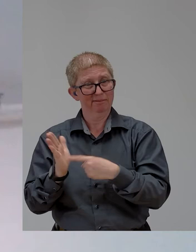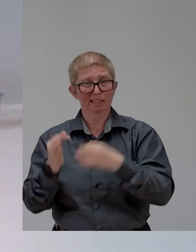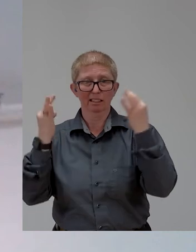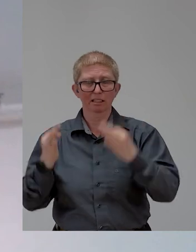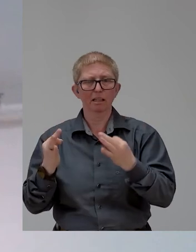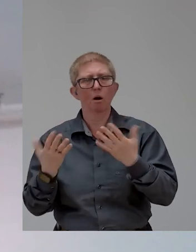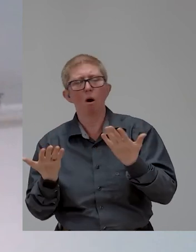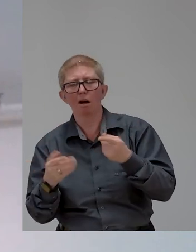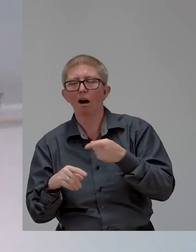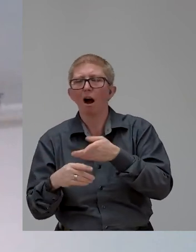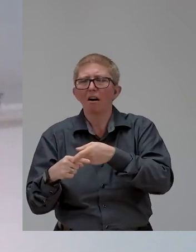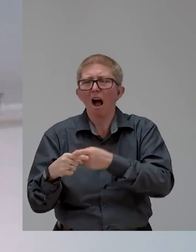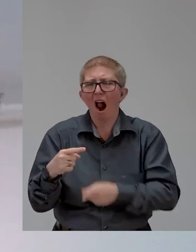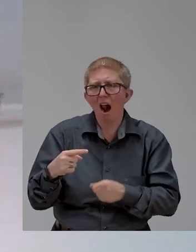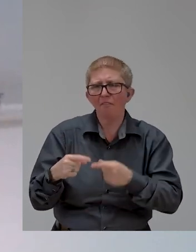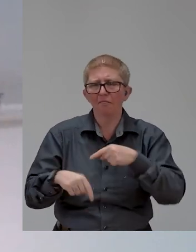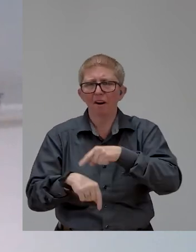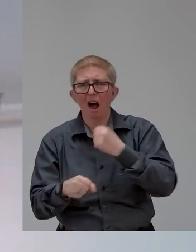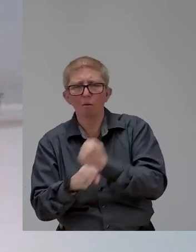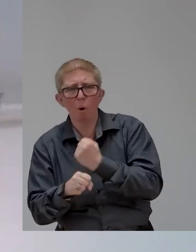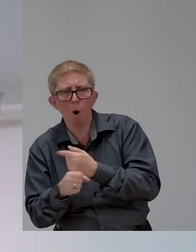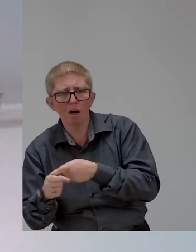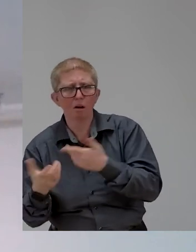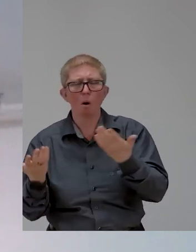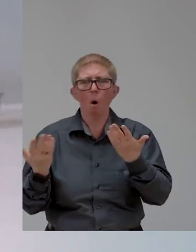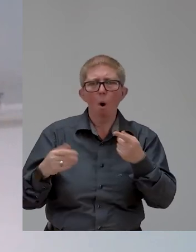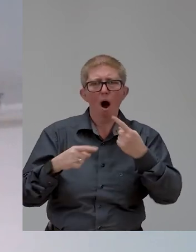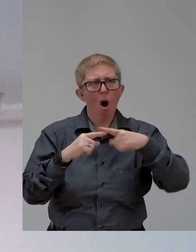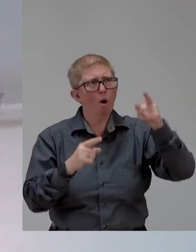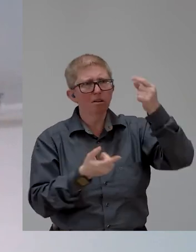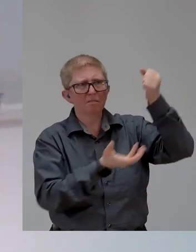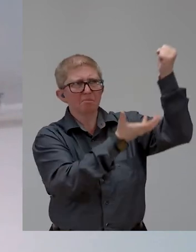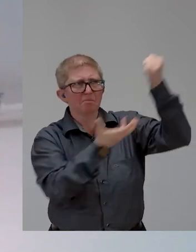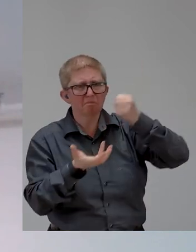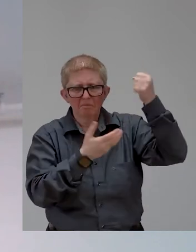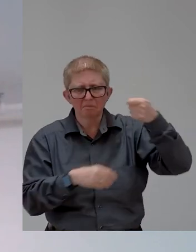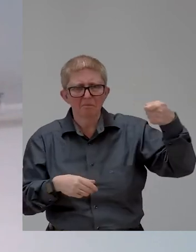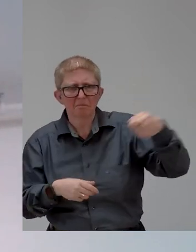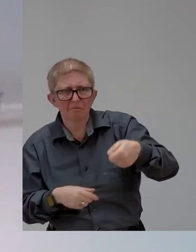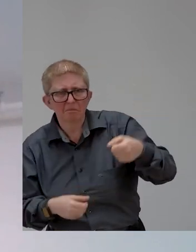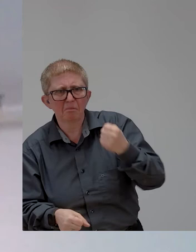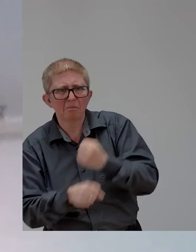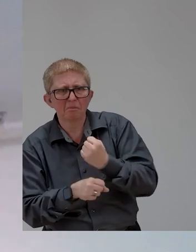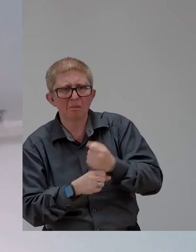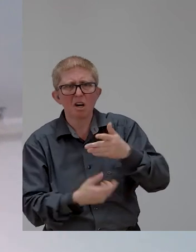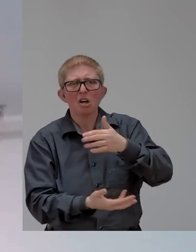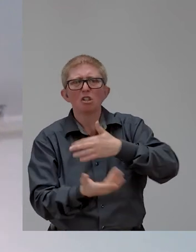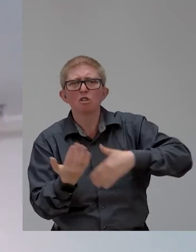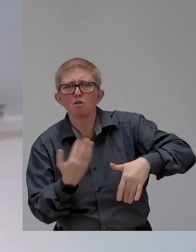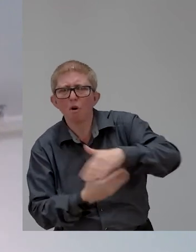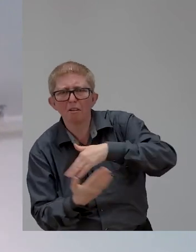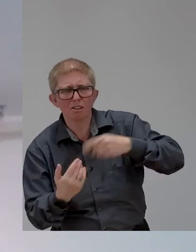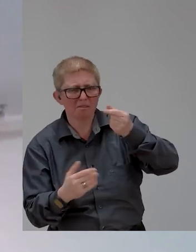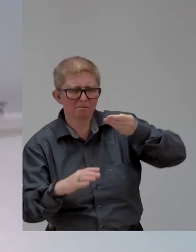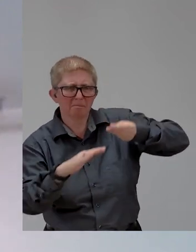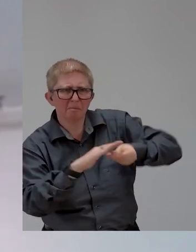microfinance-stimulated work, social enterprises, and even sheltered workshops, which, as we know, have a very deep